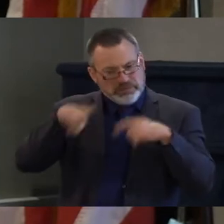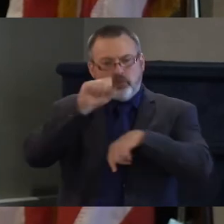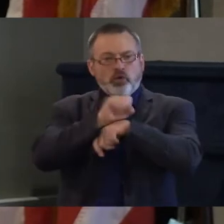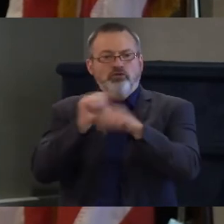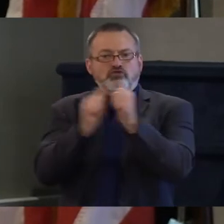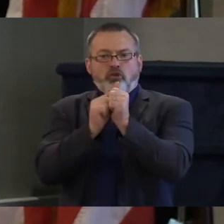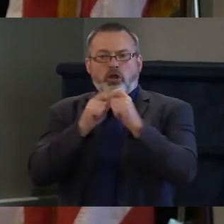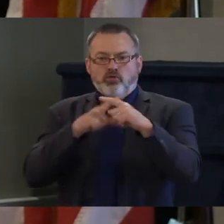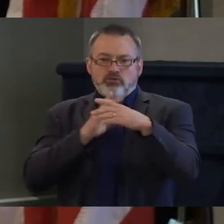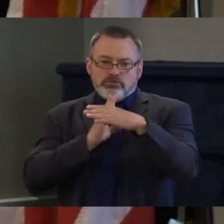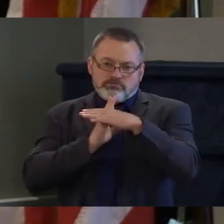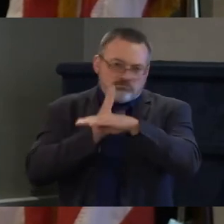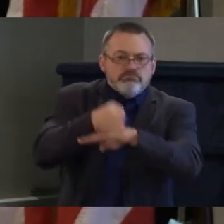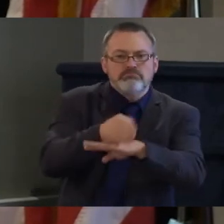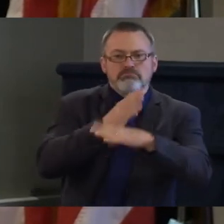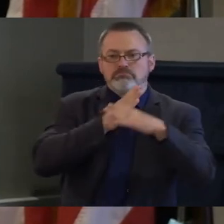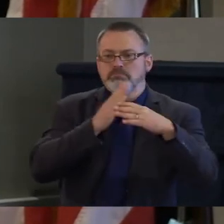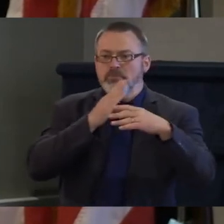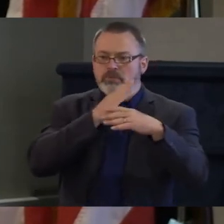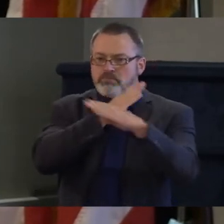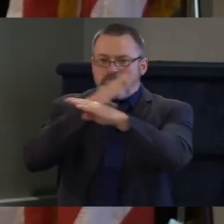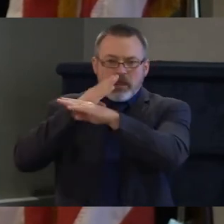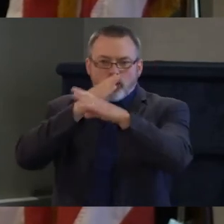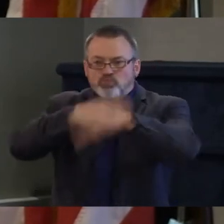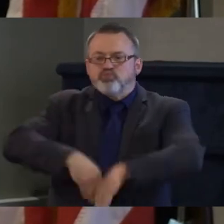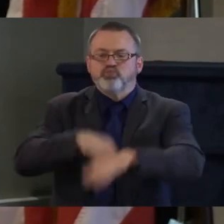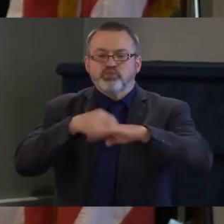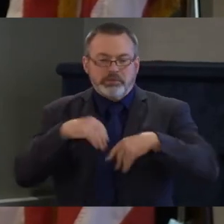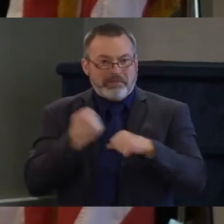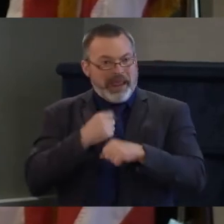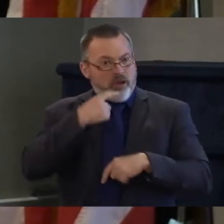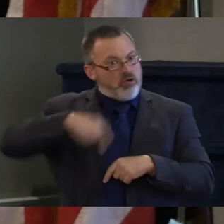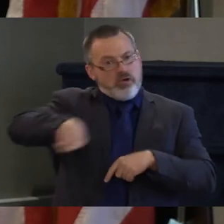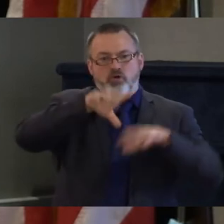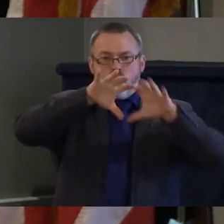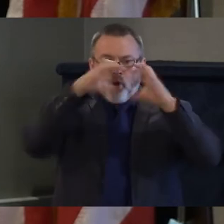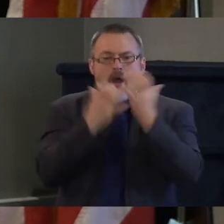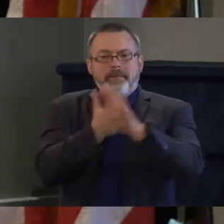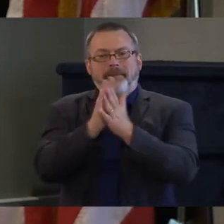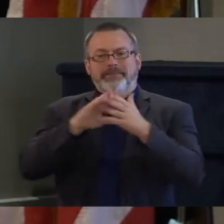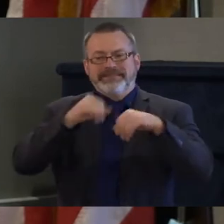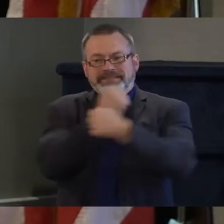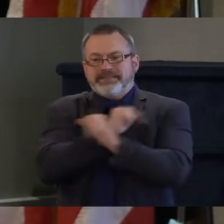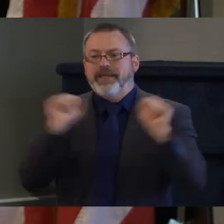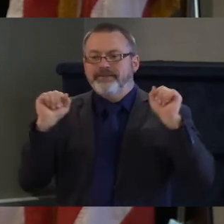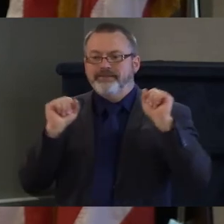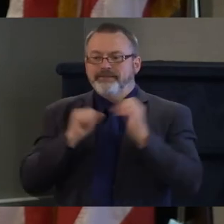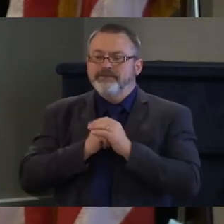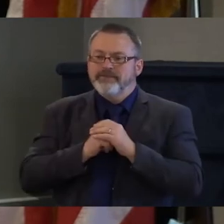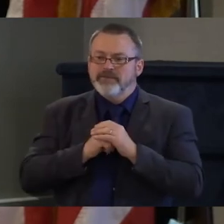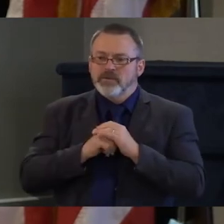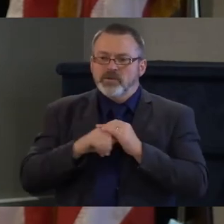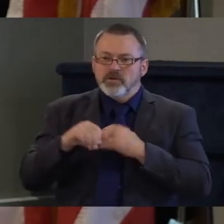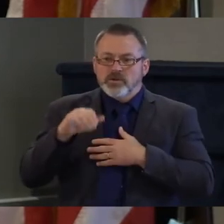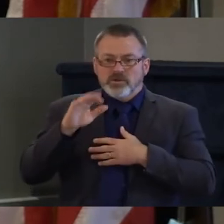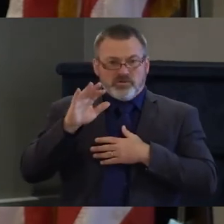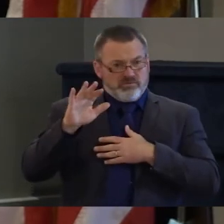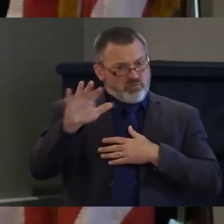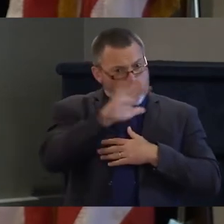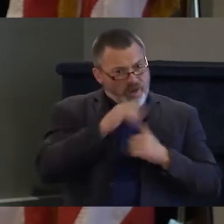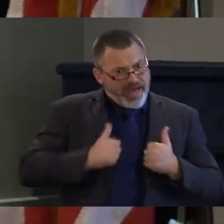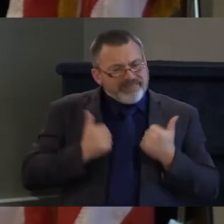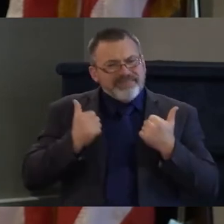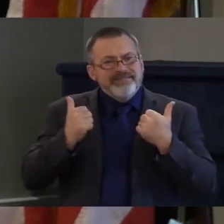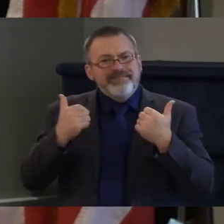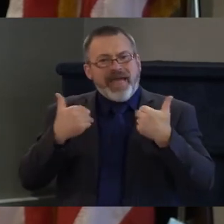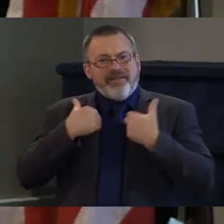or as independent as possible and have a life that is filled with purpose joy and